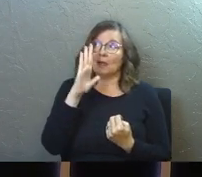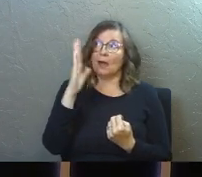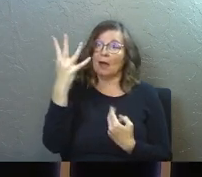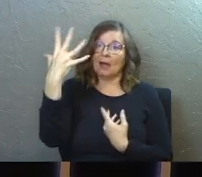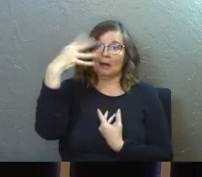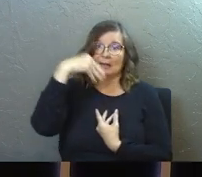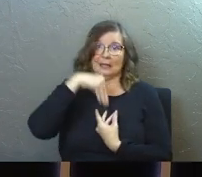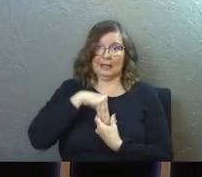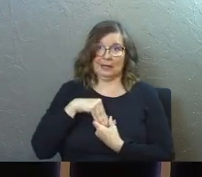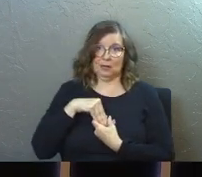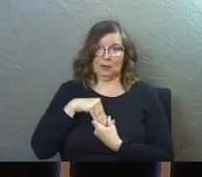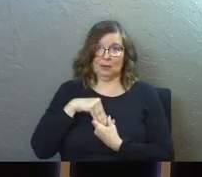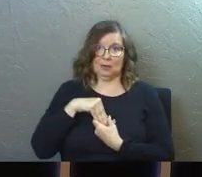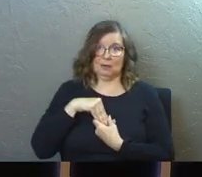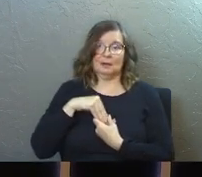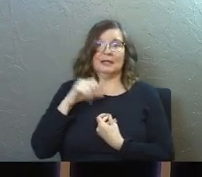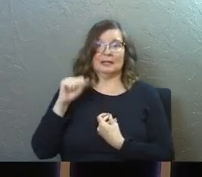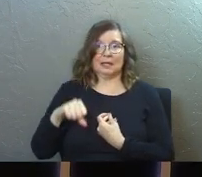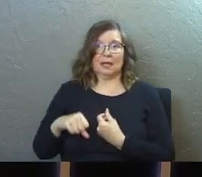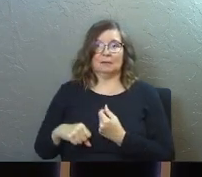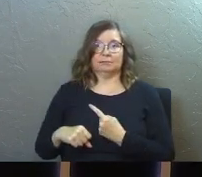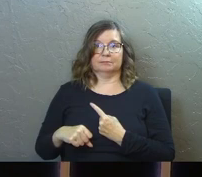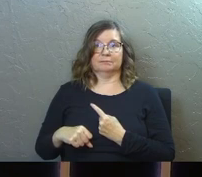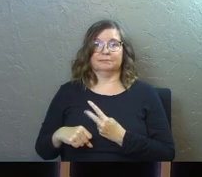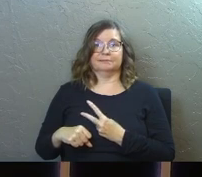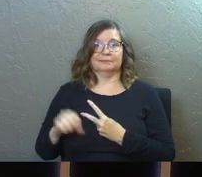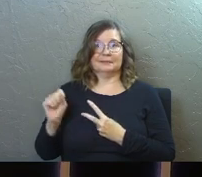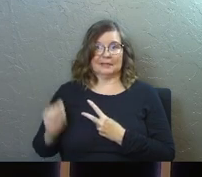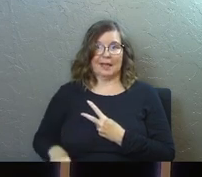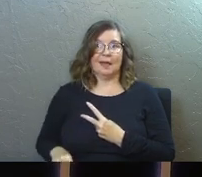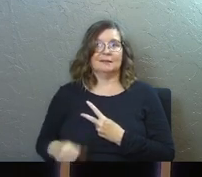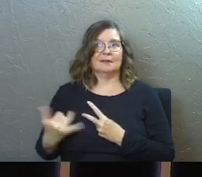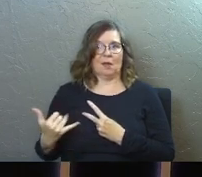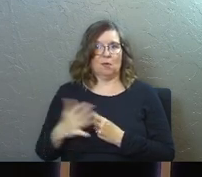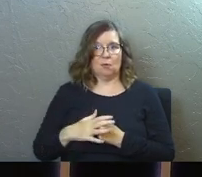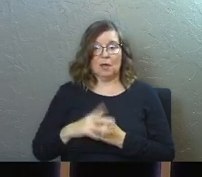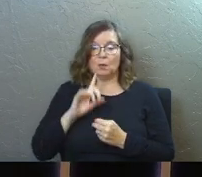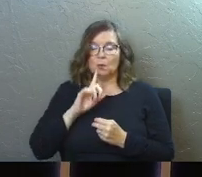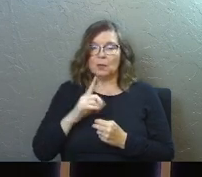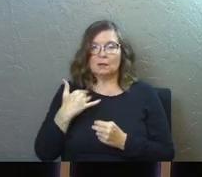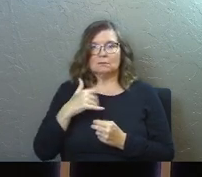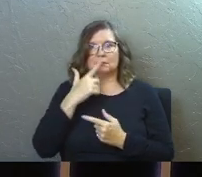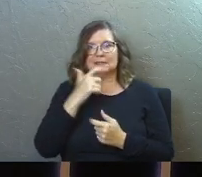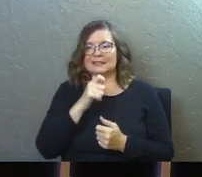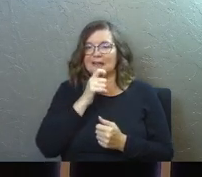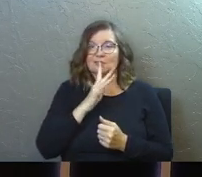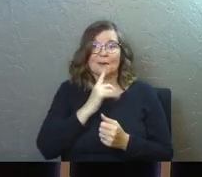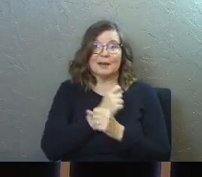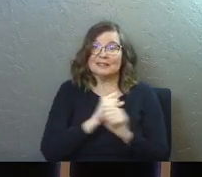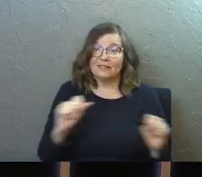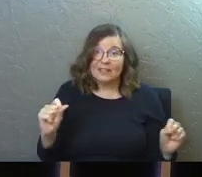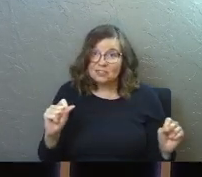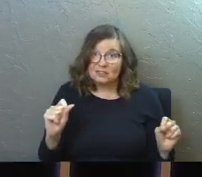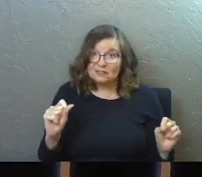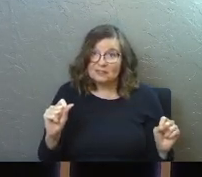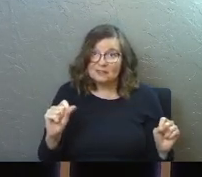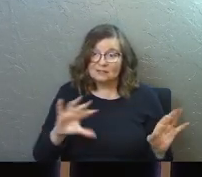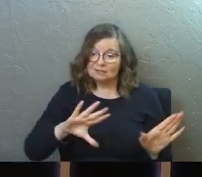of God in you that allows you to do that. And what's really tweaky about this particular verse is it's not talking about salvation.